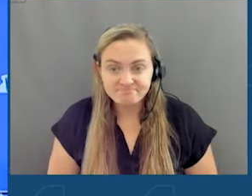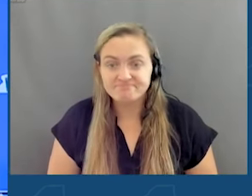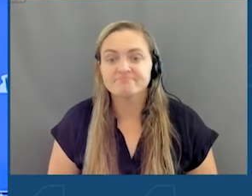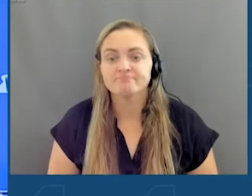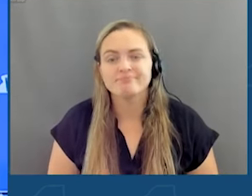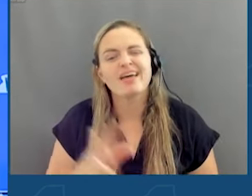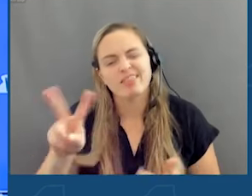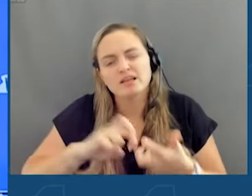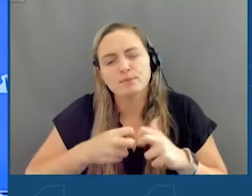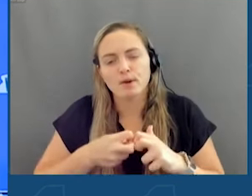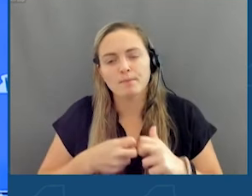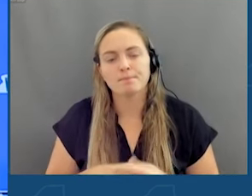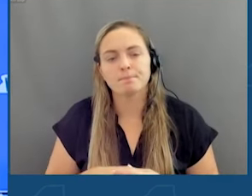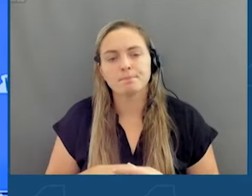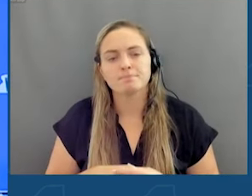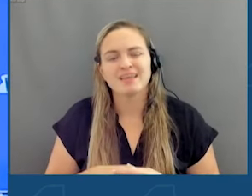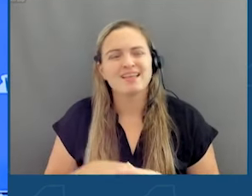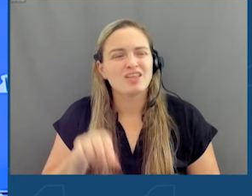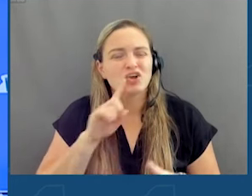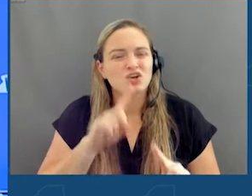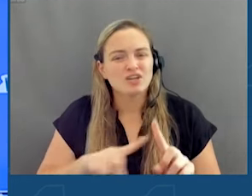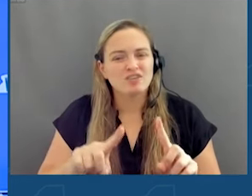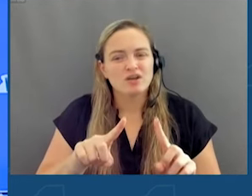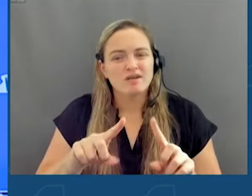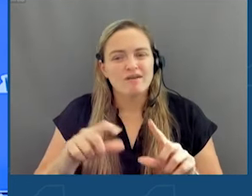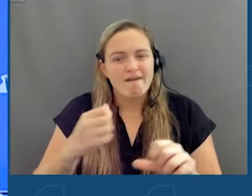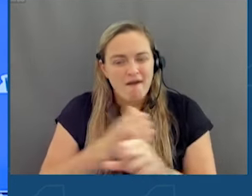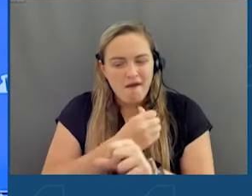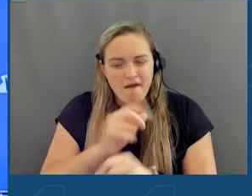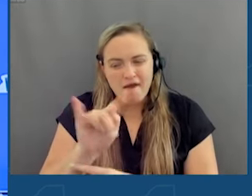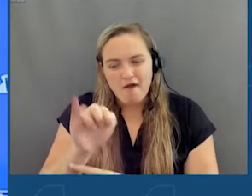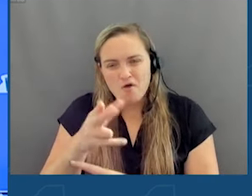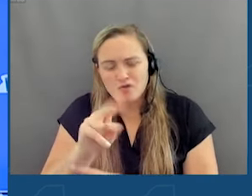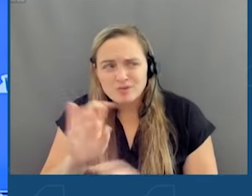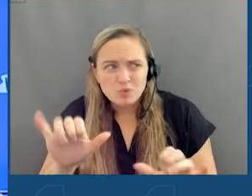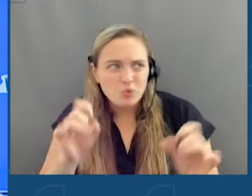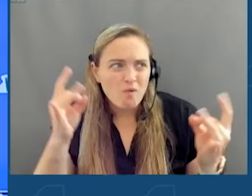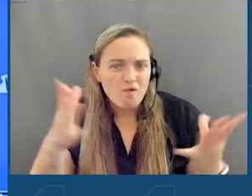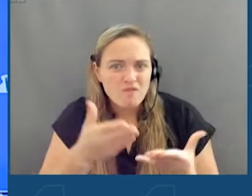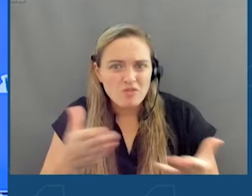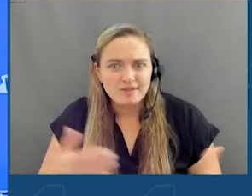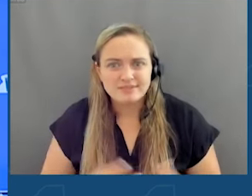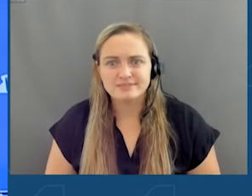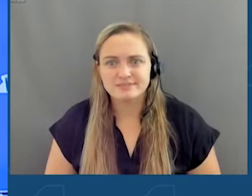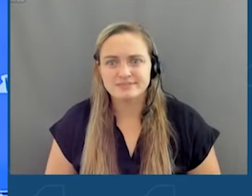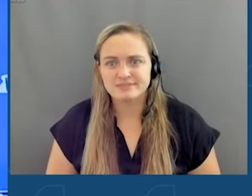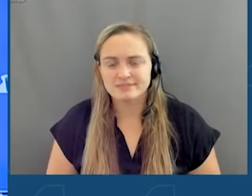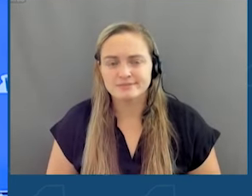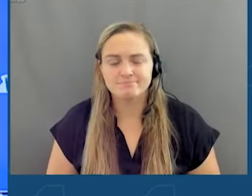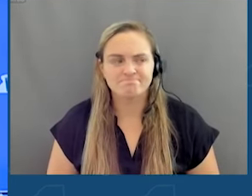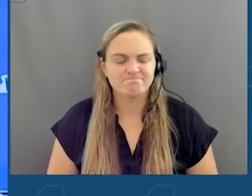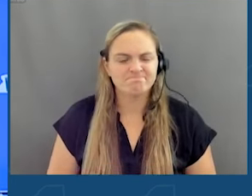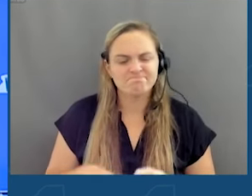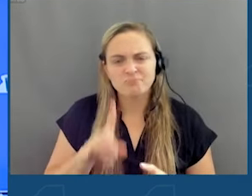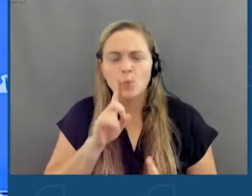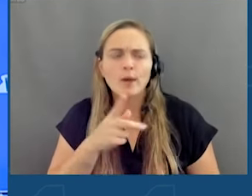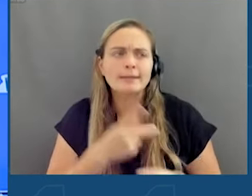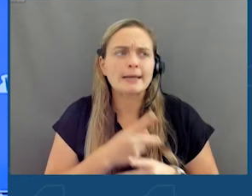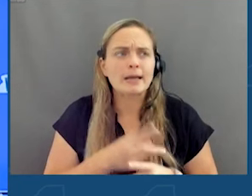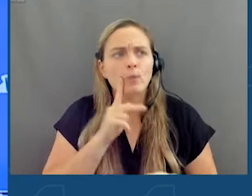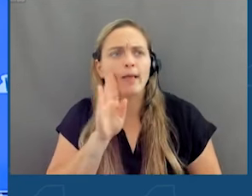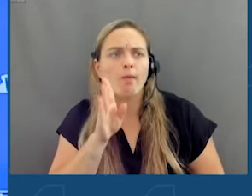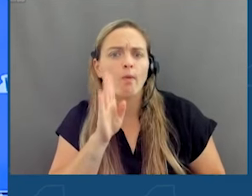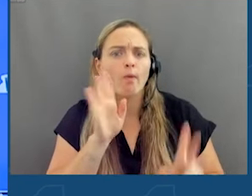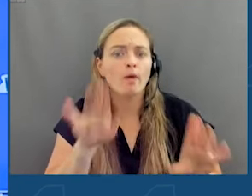because there are predatory algorithms out there doing horrible things, and they keep saying we'll take care of it, but they cannot.